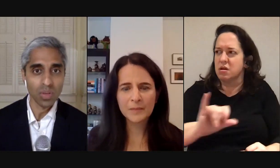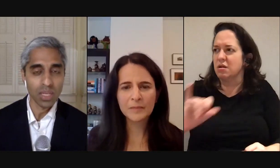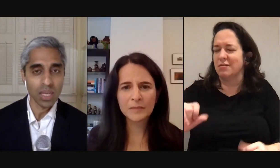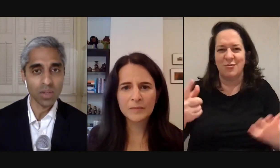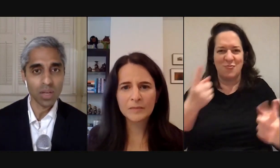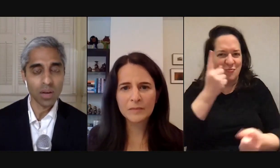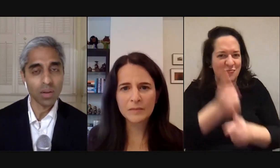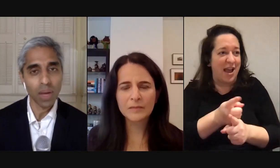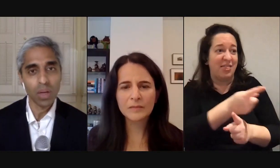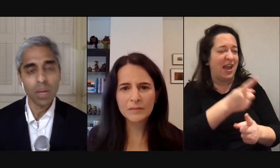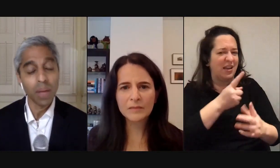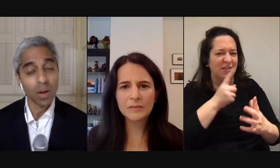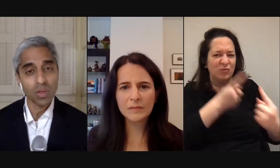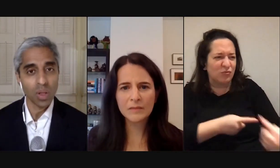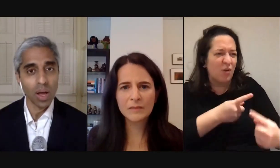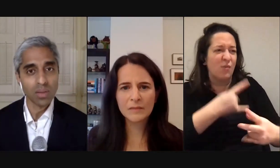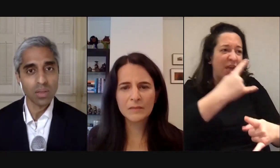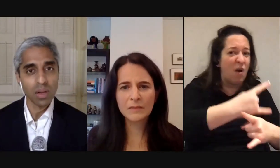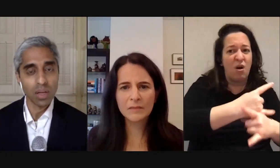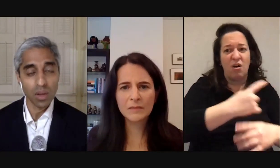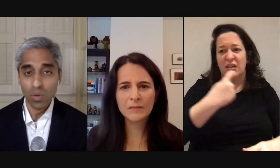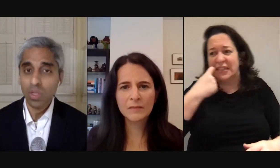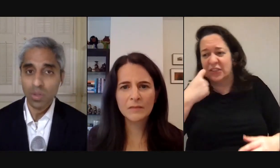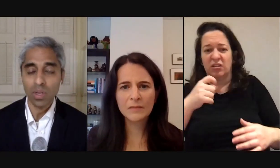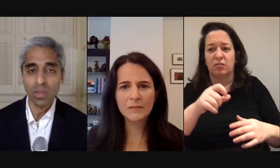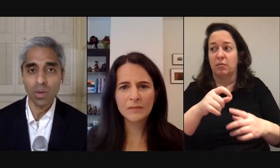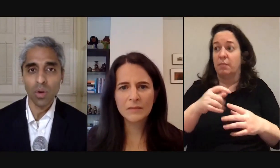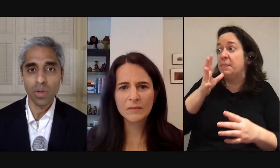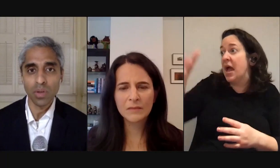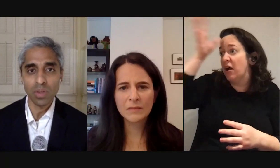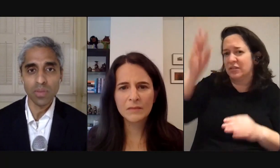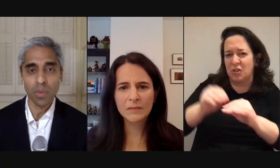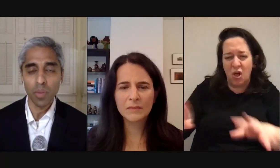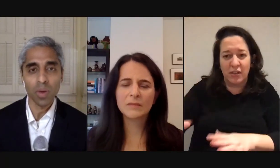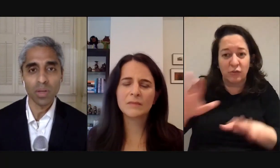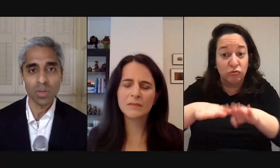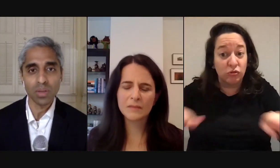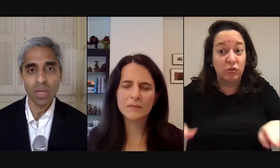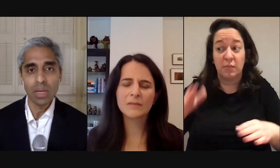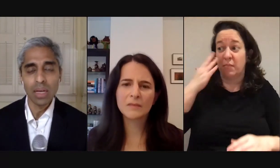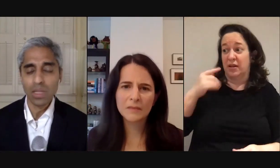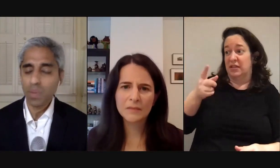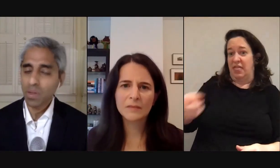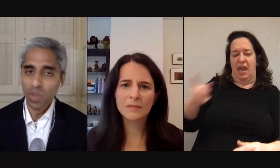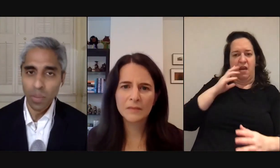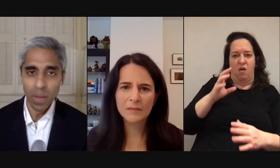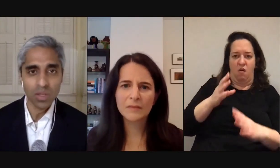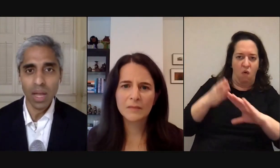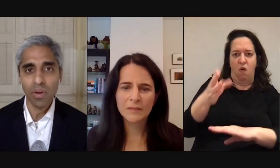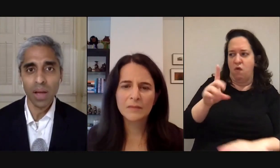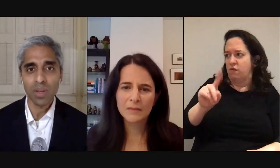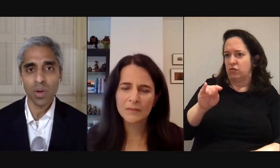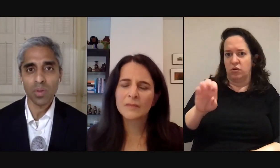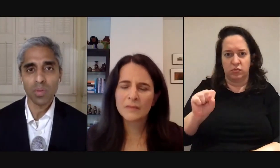disorders and addiction I heard about parents who had lost their own children to overdoses from opioids which is experience no